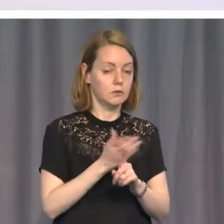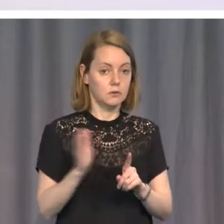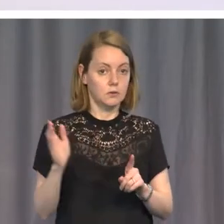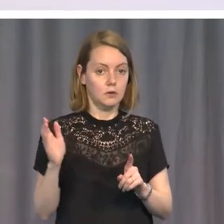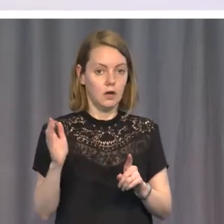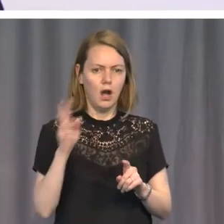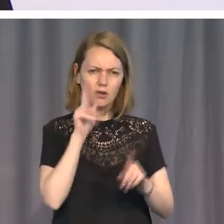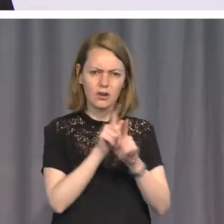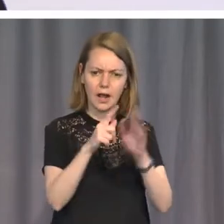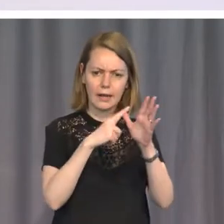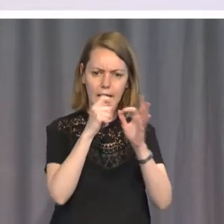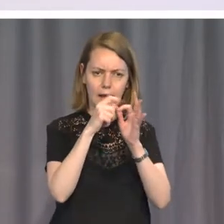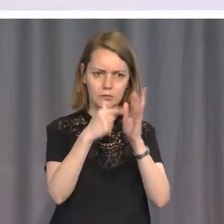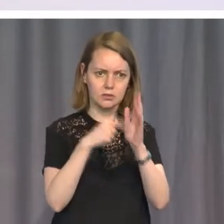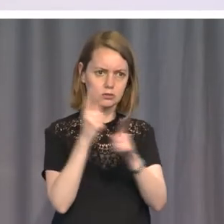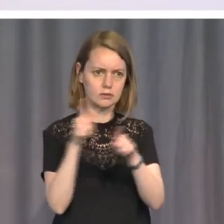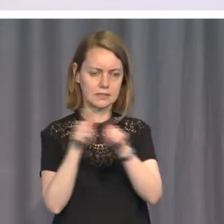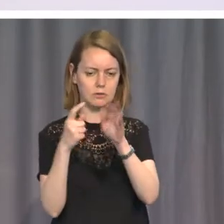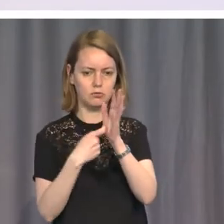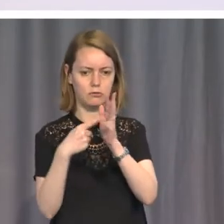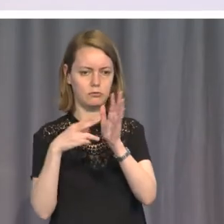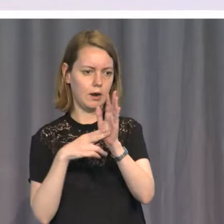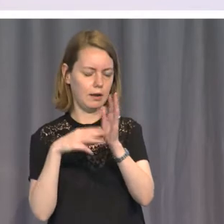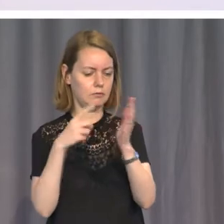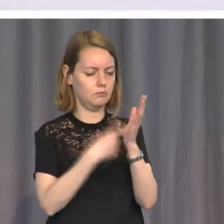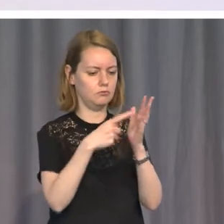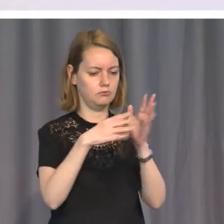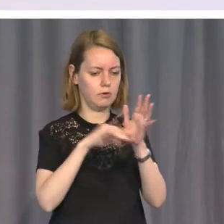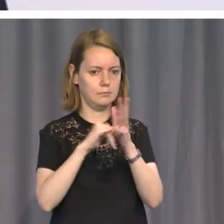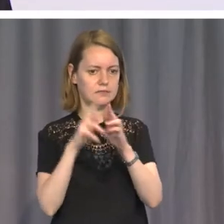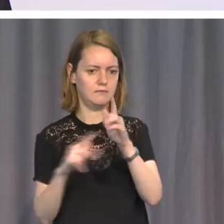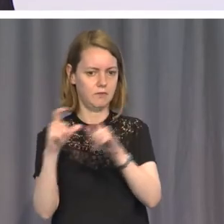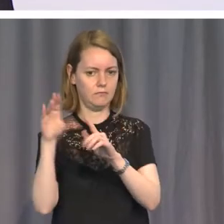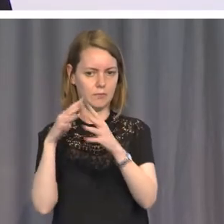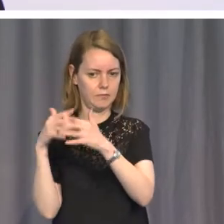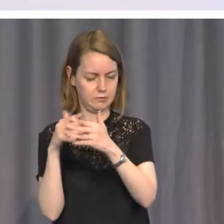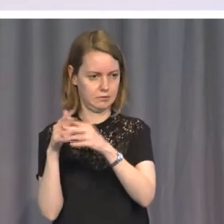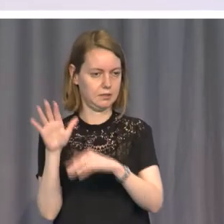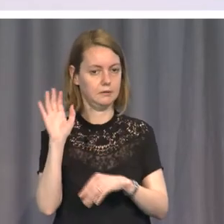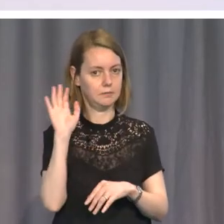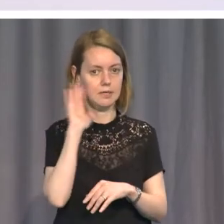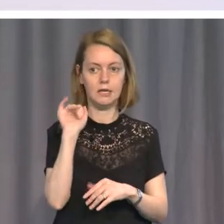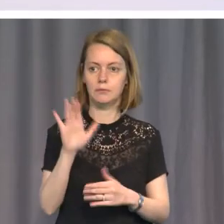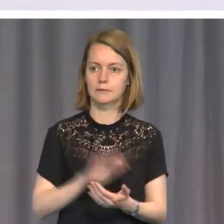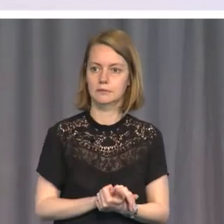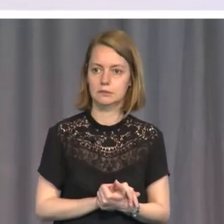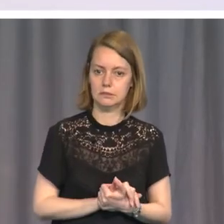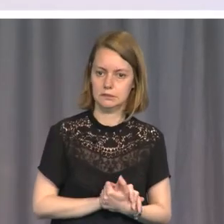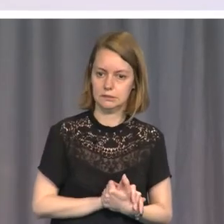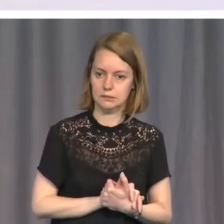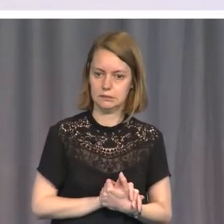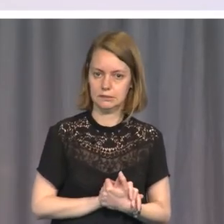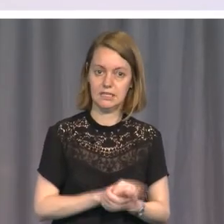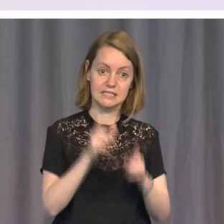Rumsfeld's stuff happens. But genocide is not stuff, it's not a difficult thing that